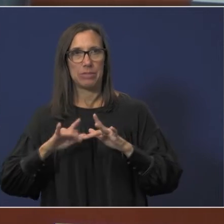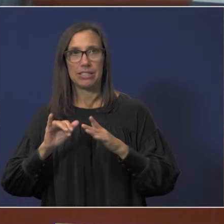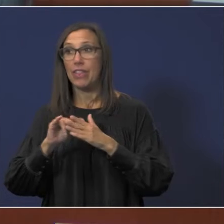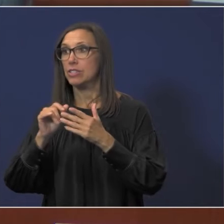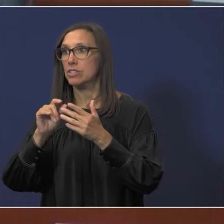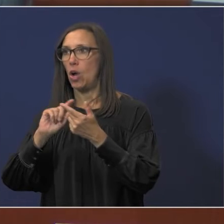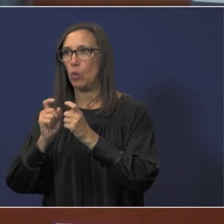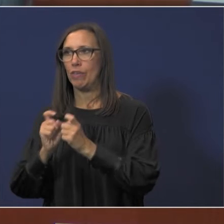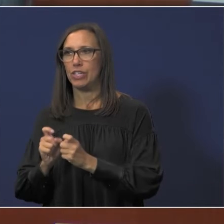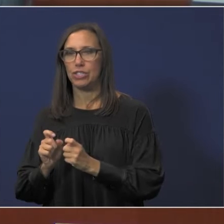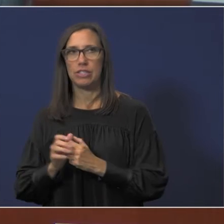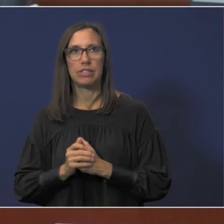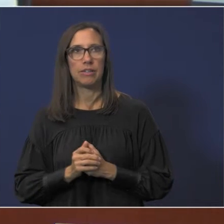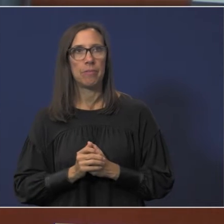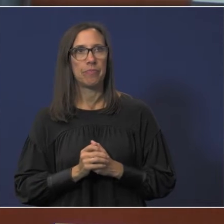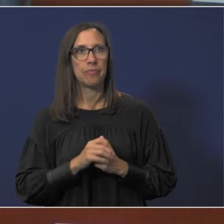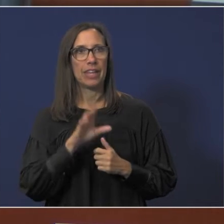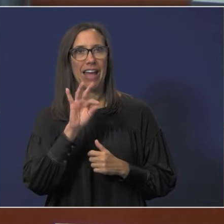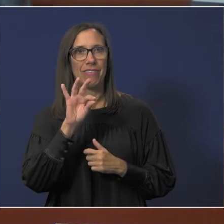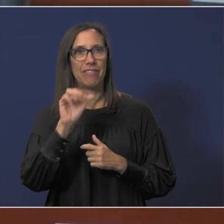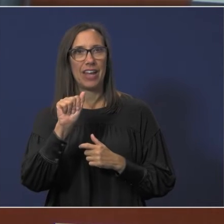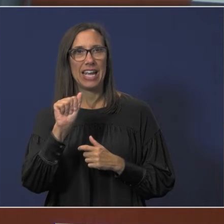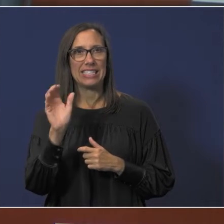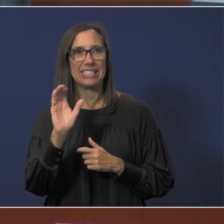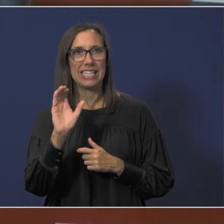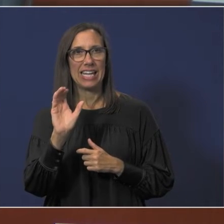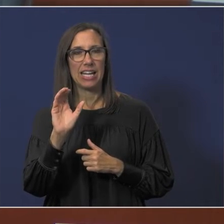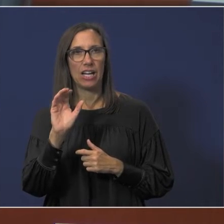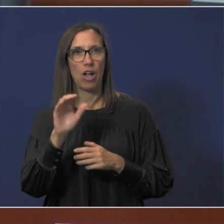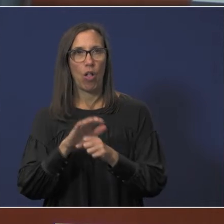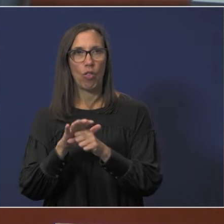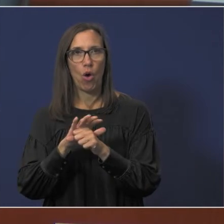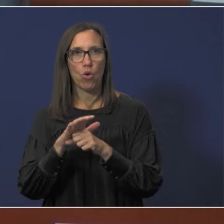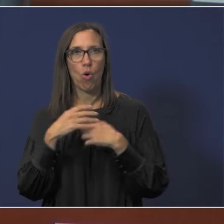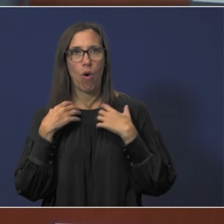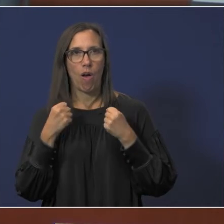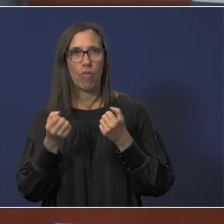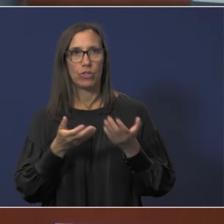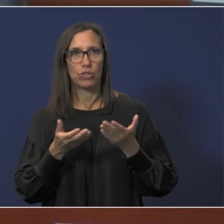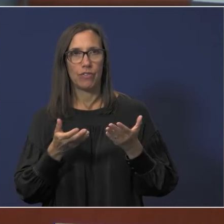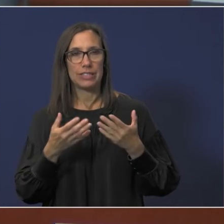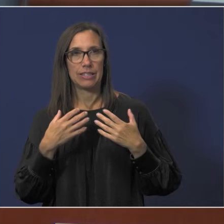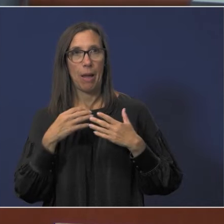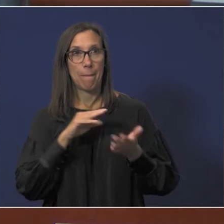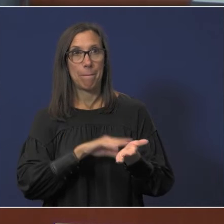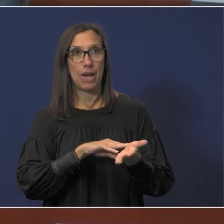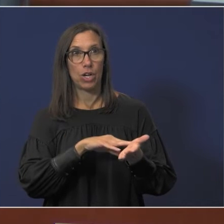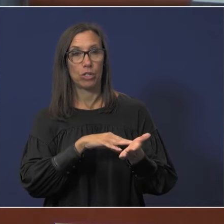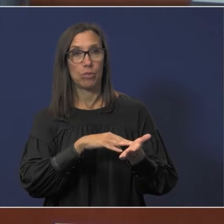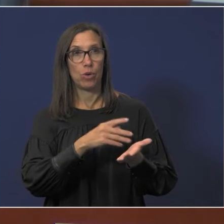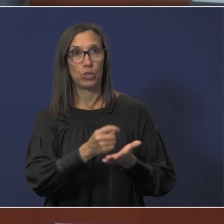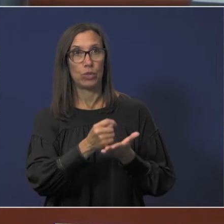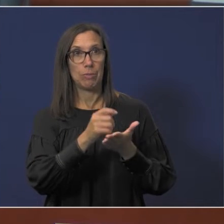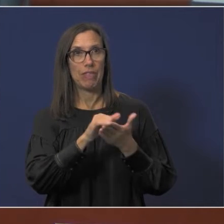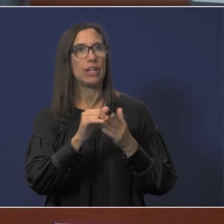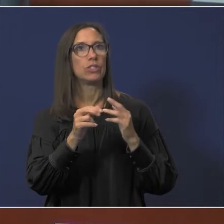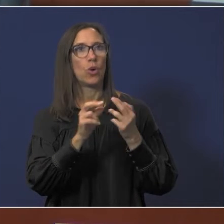ffac local wellness and health services medical treatment that's a revision